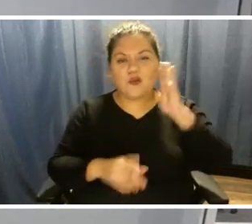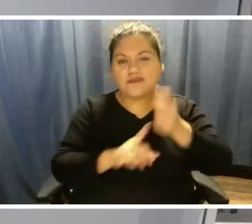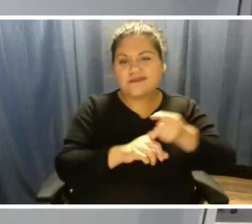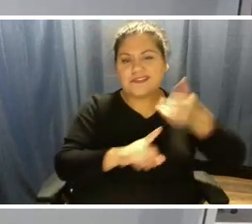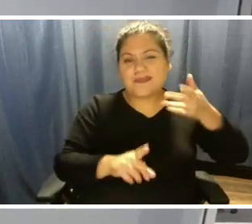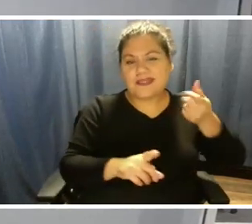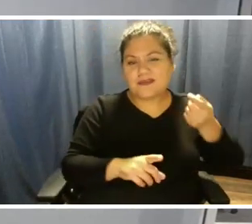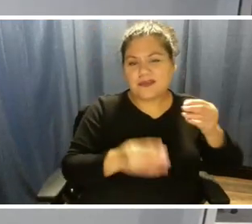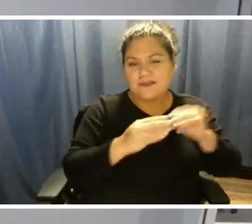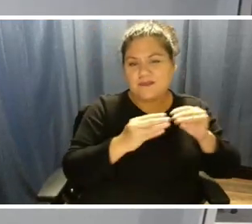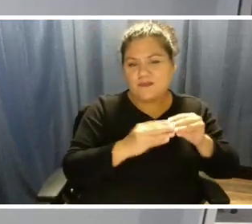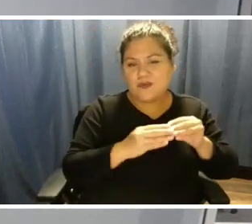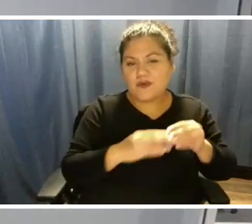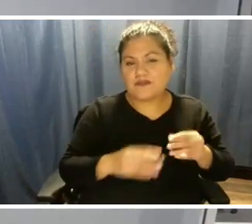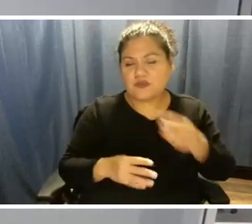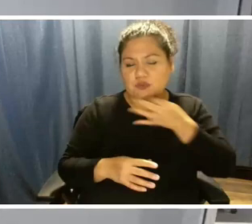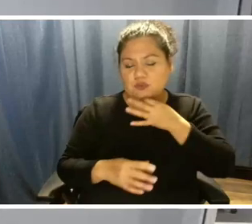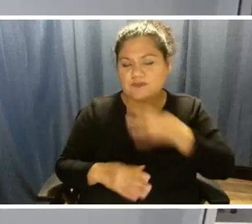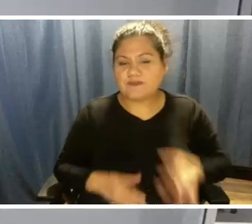about that here shortly.